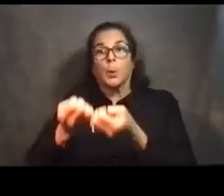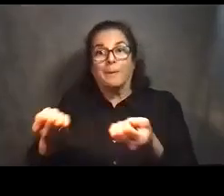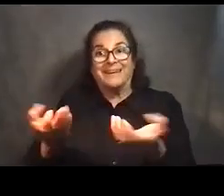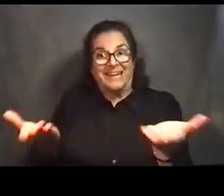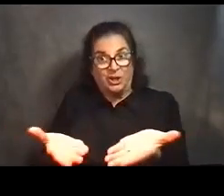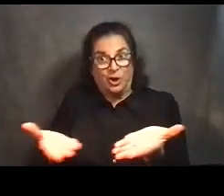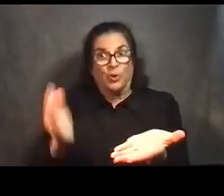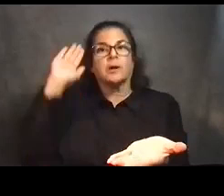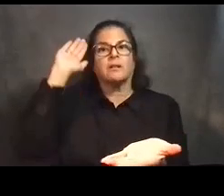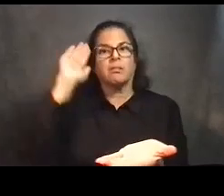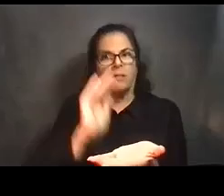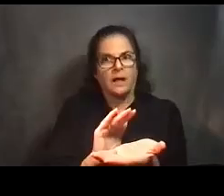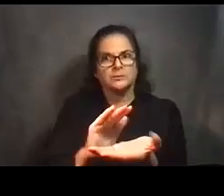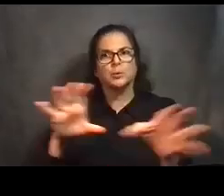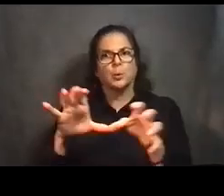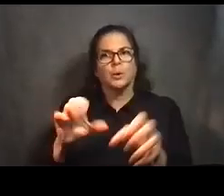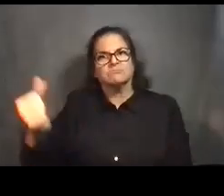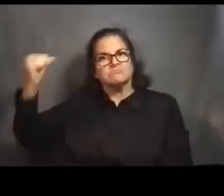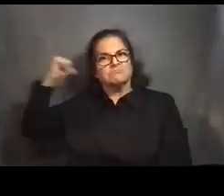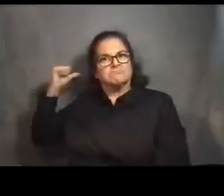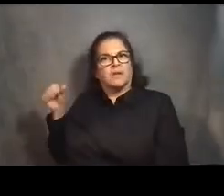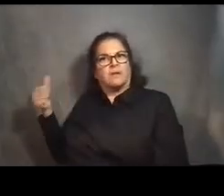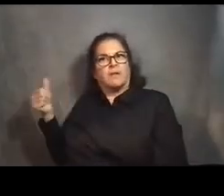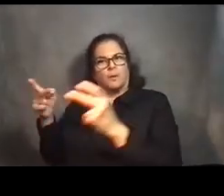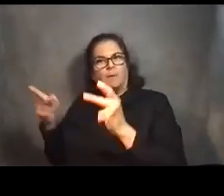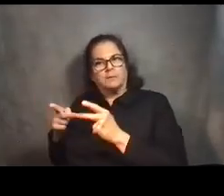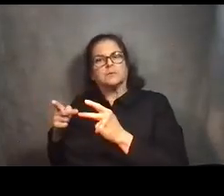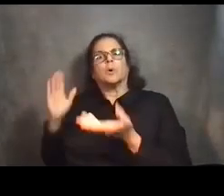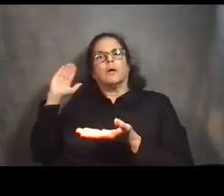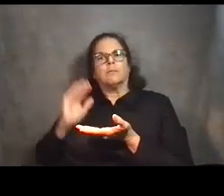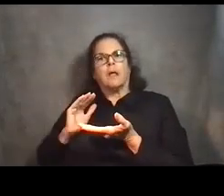which overall reduces our community impacts. Next slide.